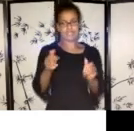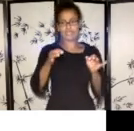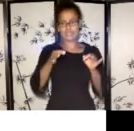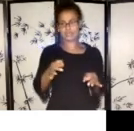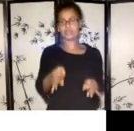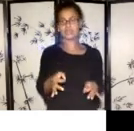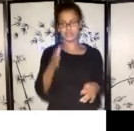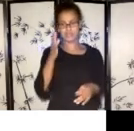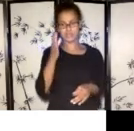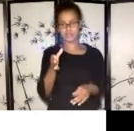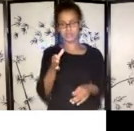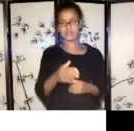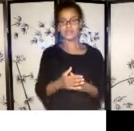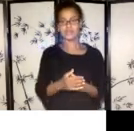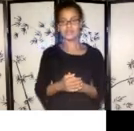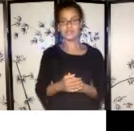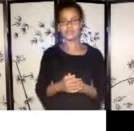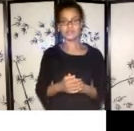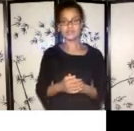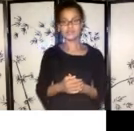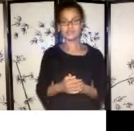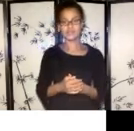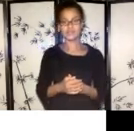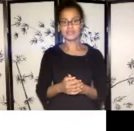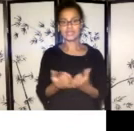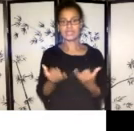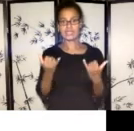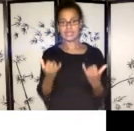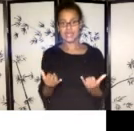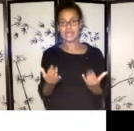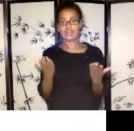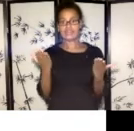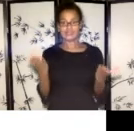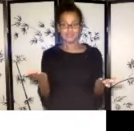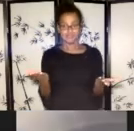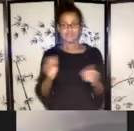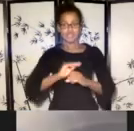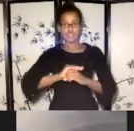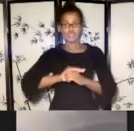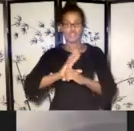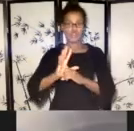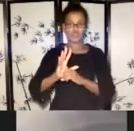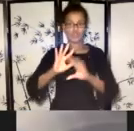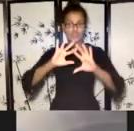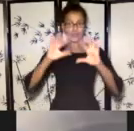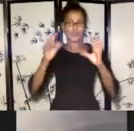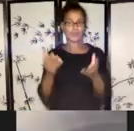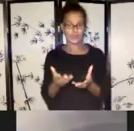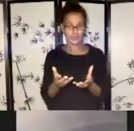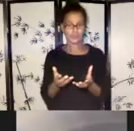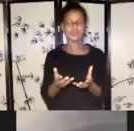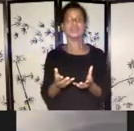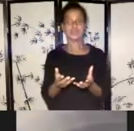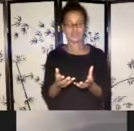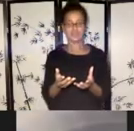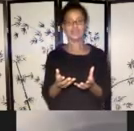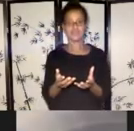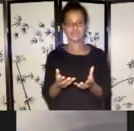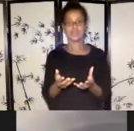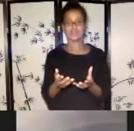So, you know, we're in the time that we're in. And a lot of the answers were sort of built into